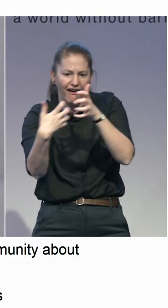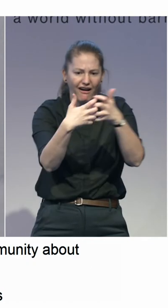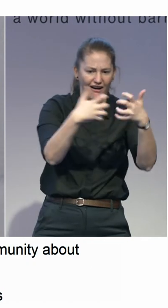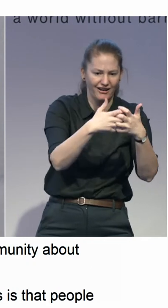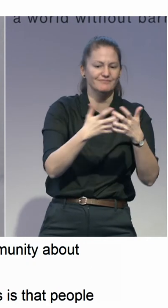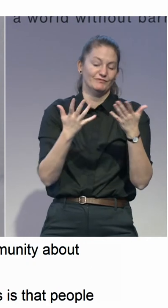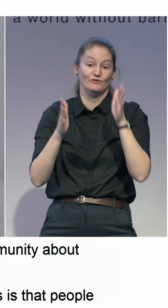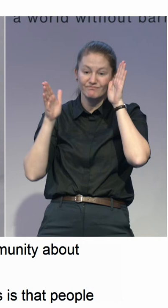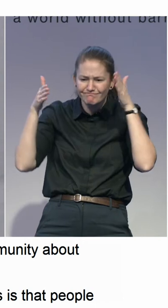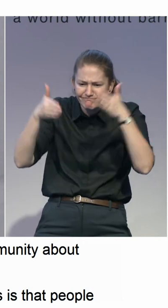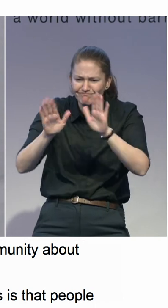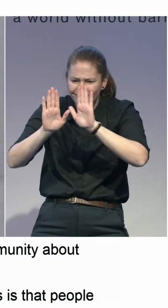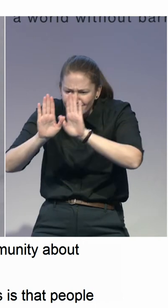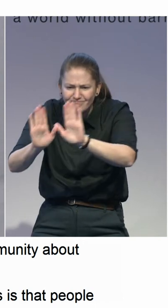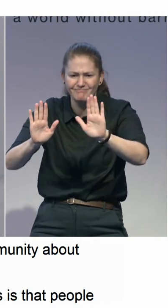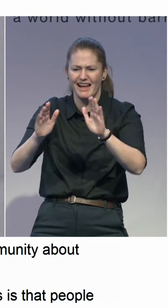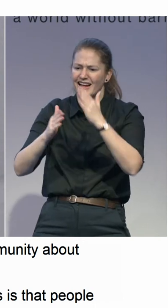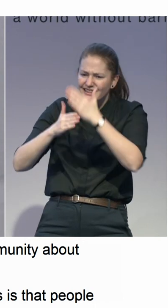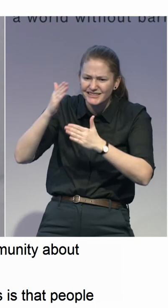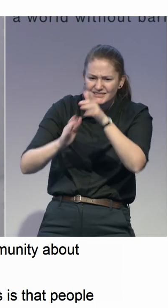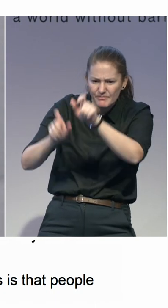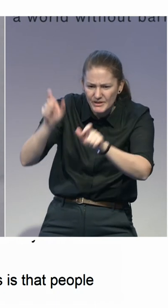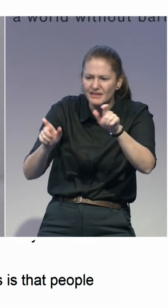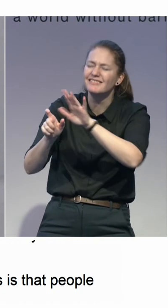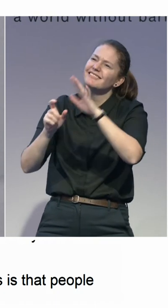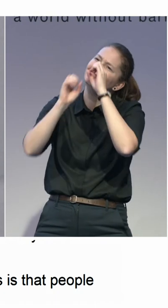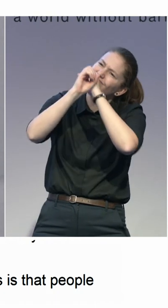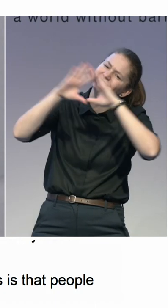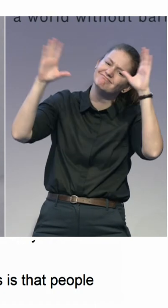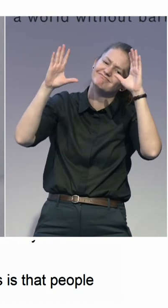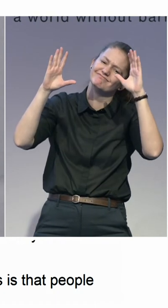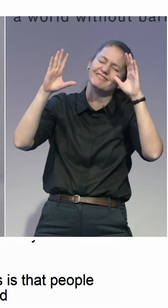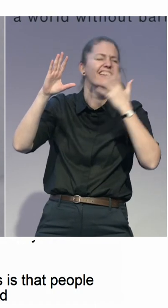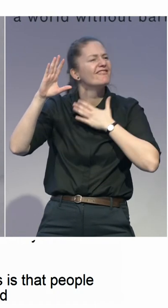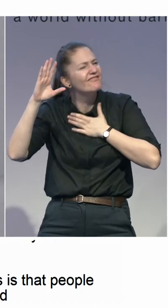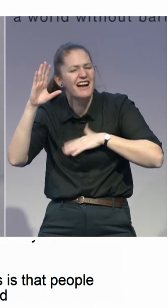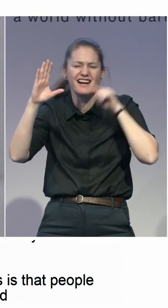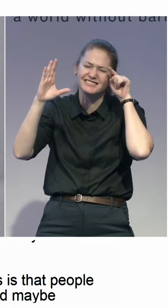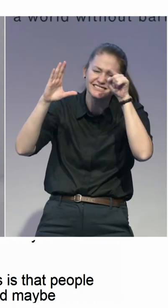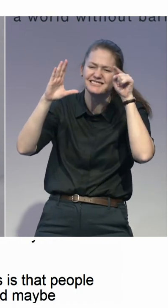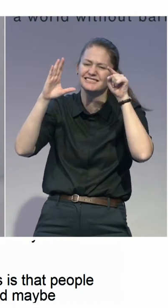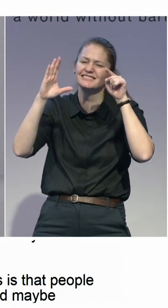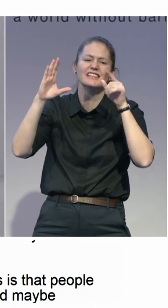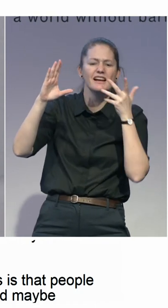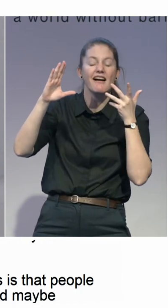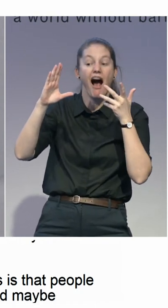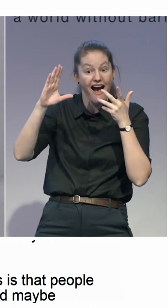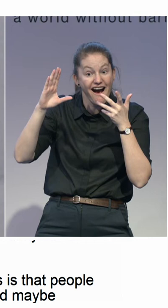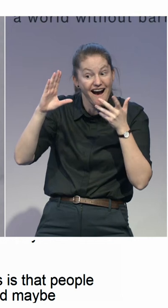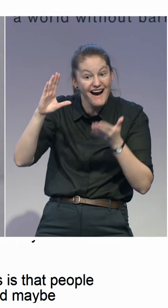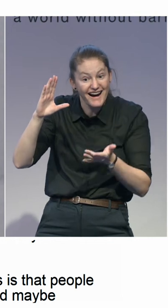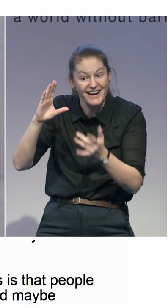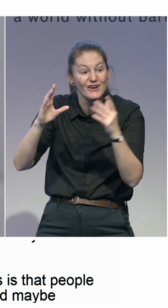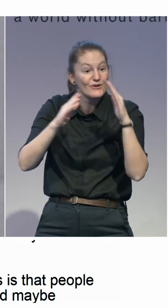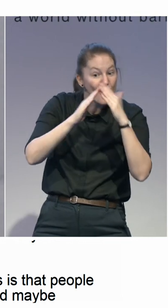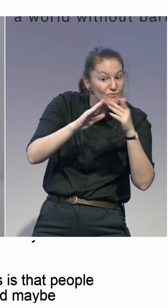are dreaming and wishing and maybe they learn to be part of the community and learn to drive a car, what I saw in your